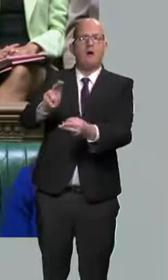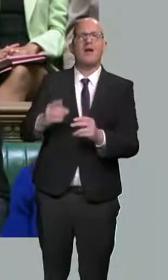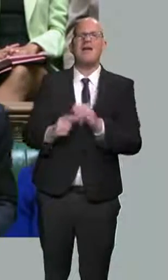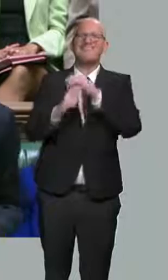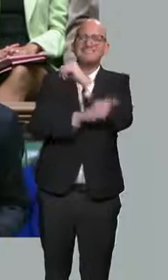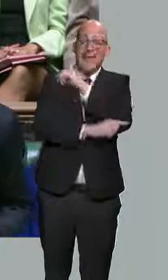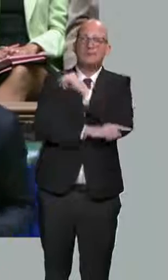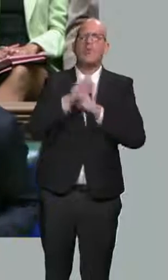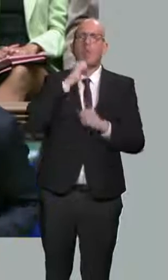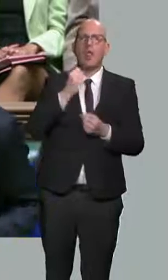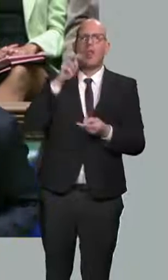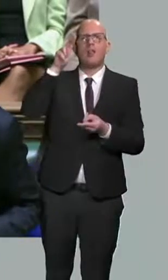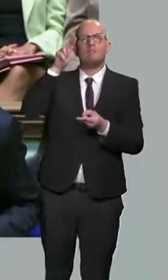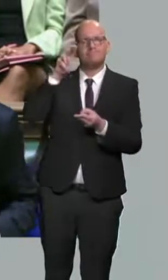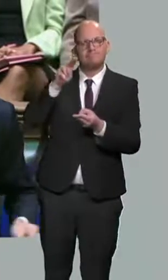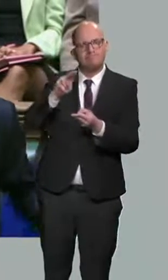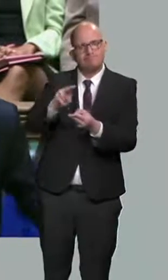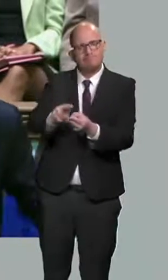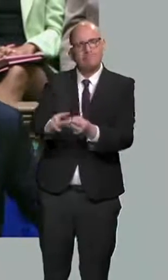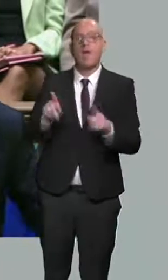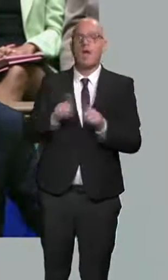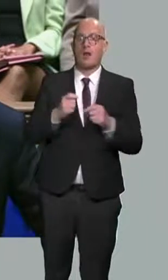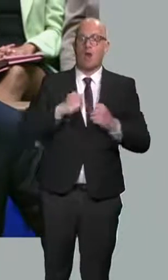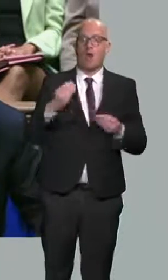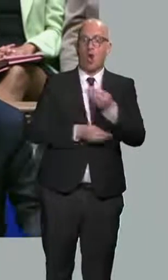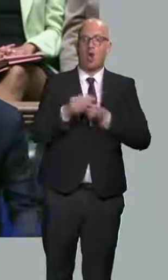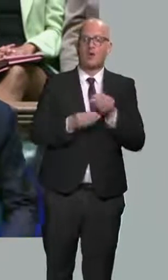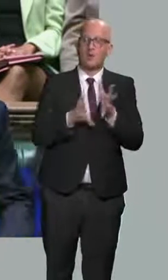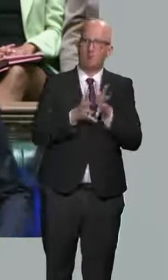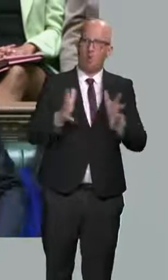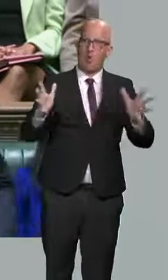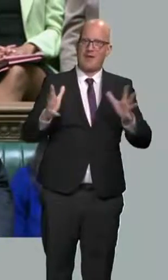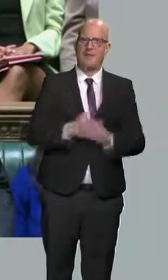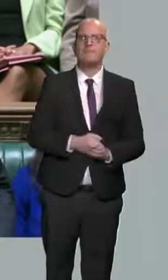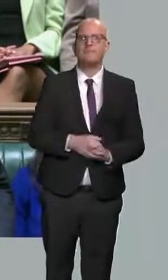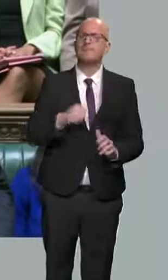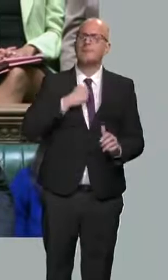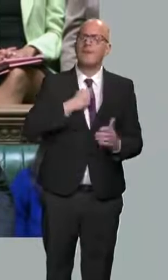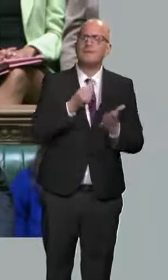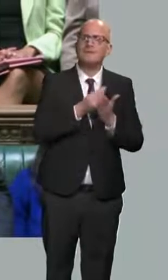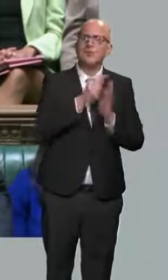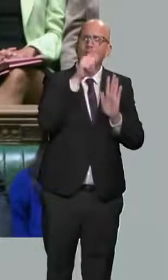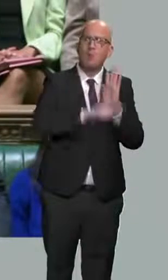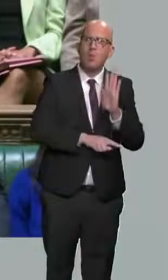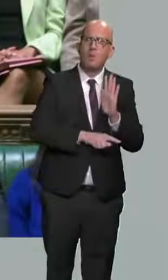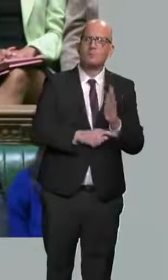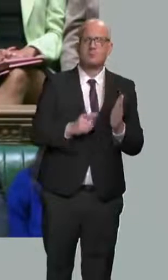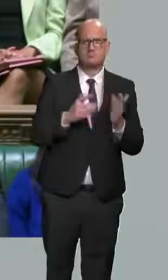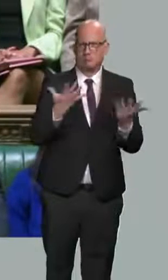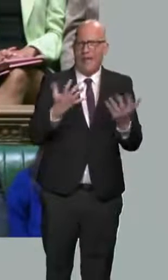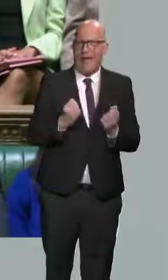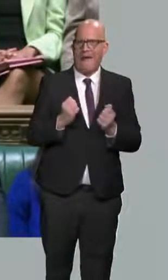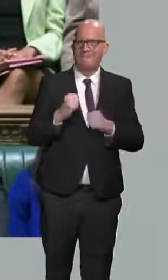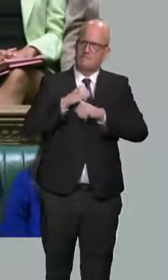sustainably and the economy growing. Our fiscal rules rules are met with a clear margin of